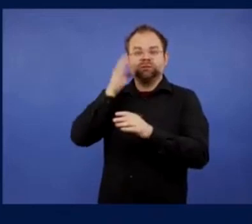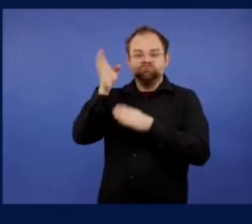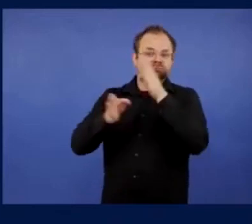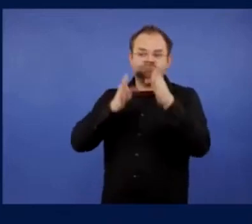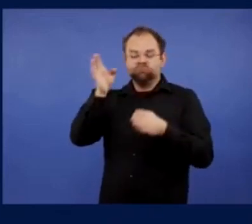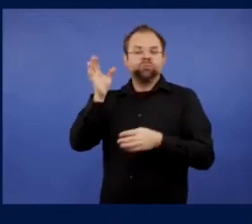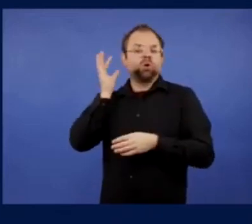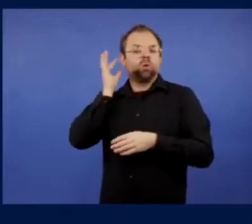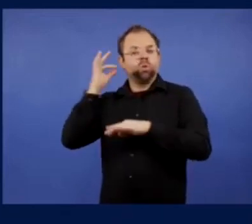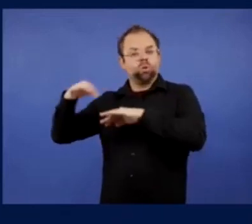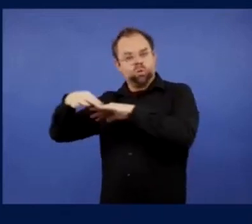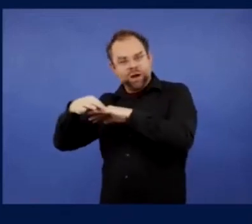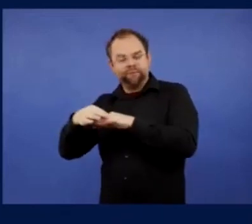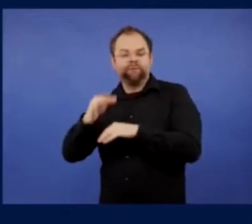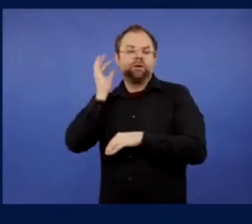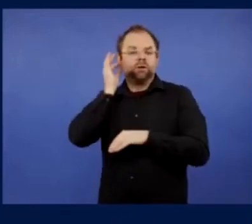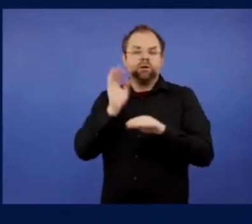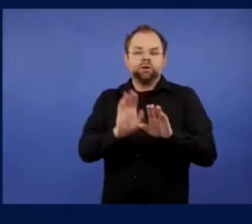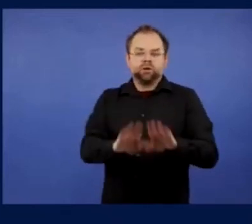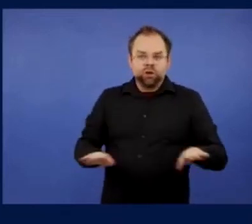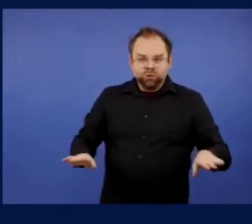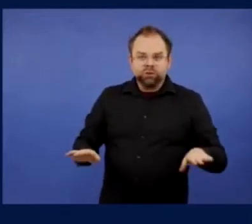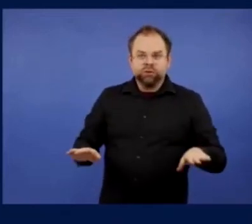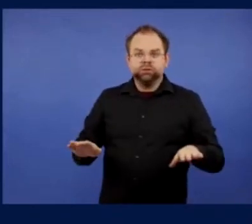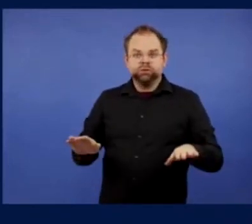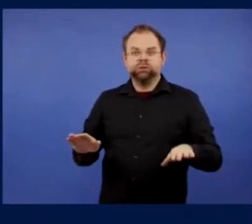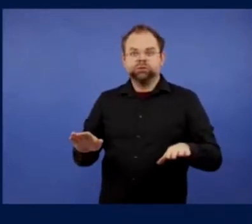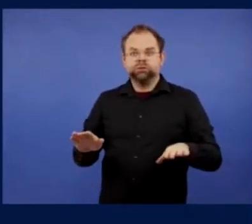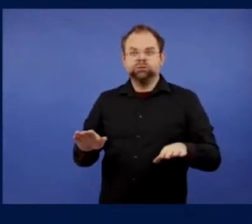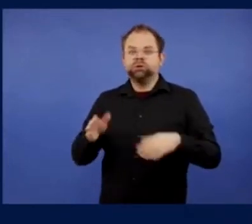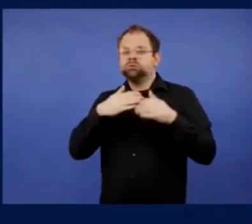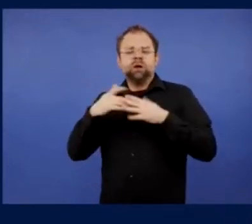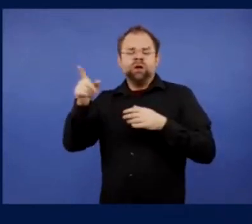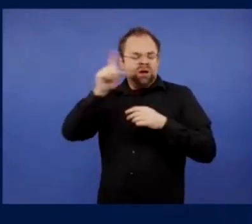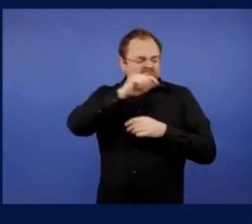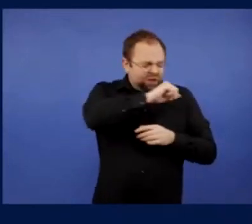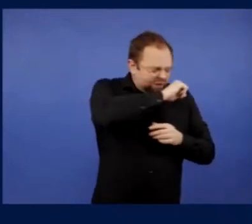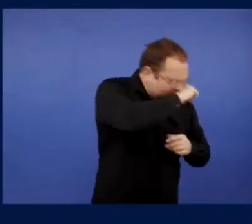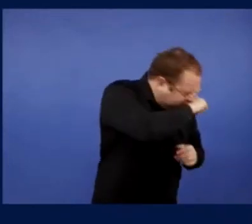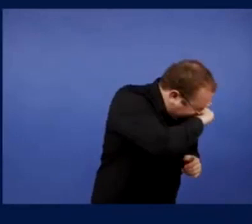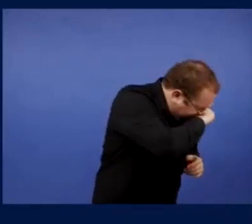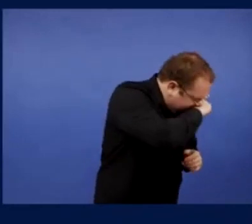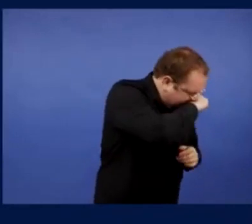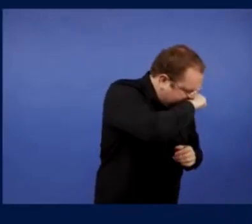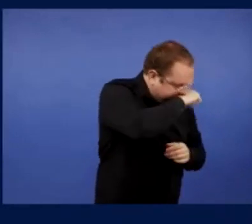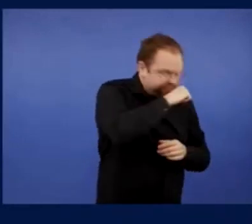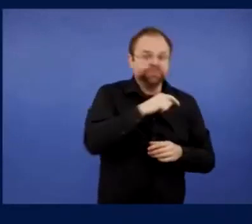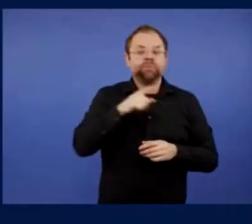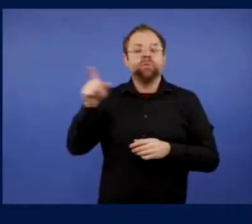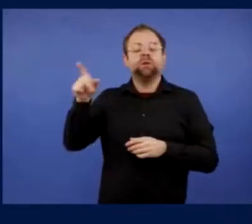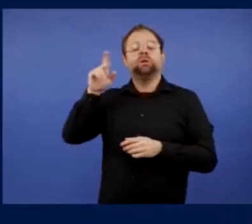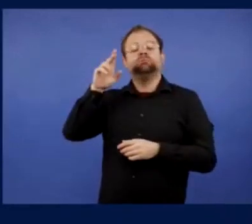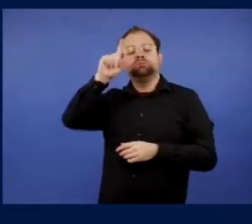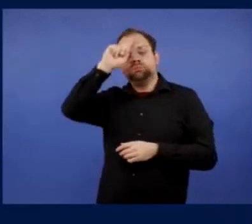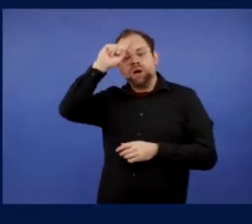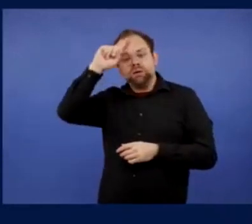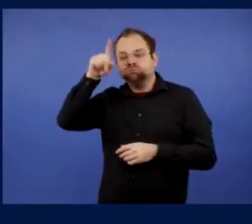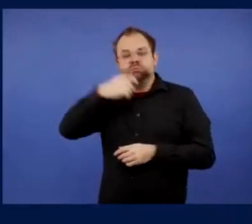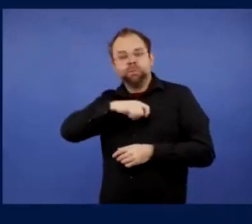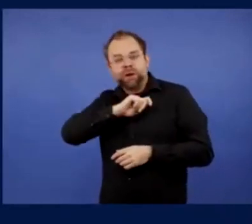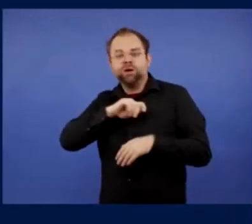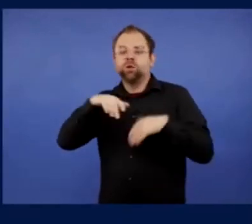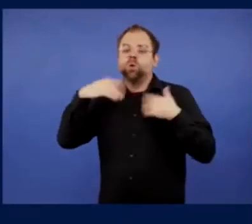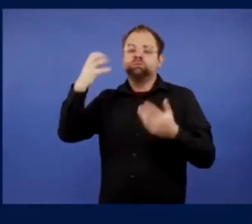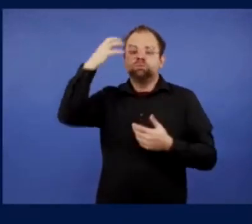of our family. Then all of a sudden, you know, I'm sitting in a home and we're liable to abuse. You know, we do get